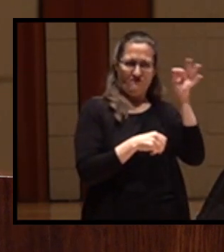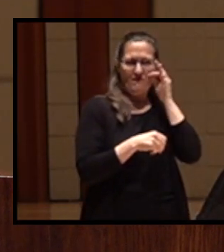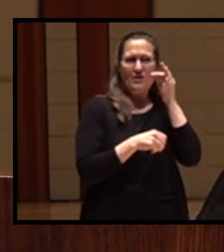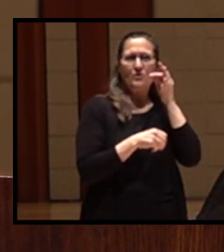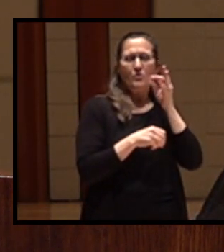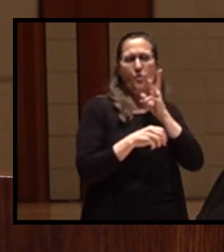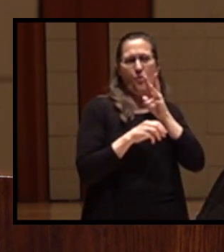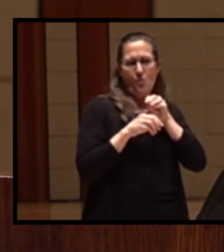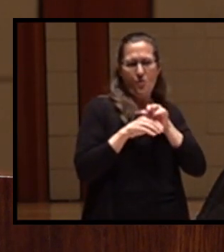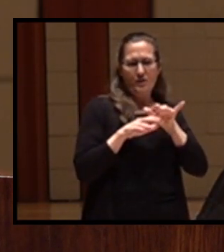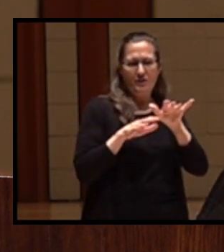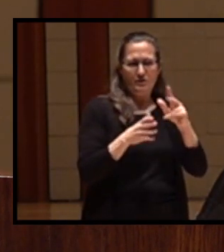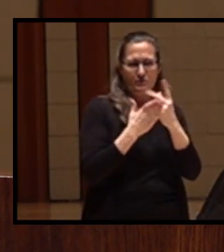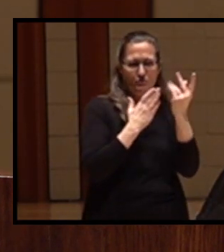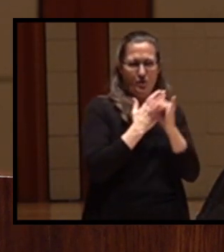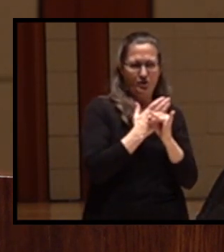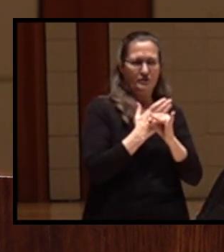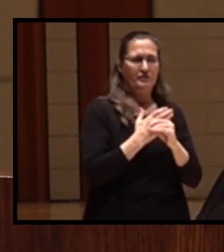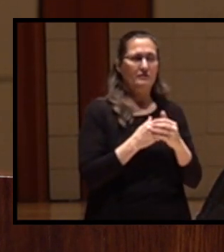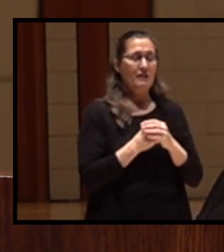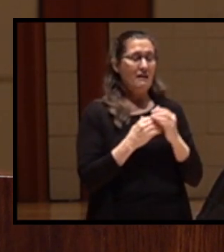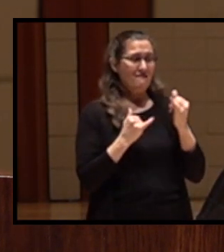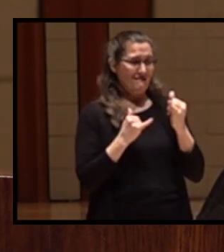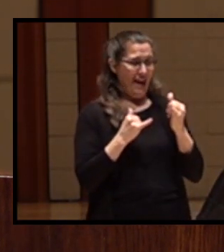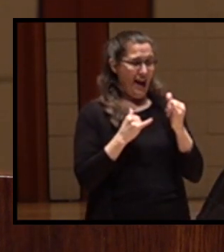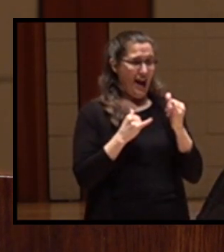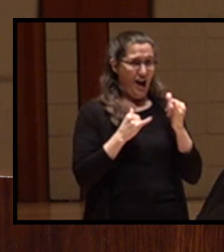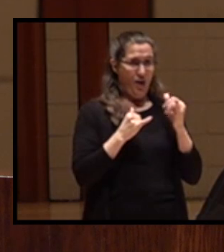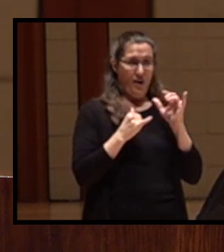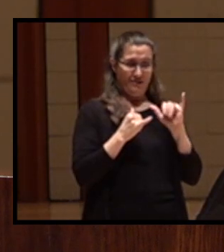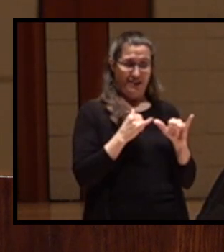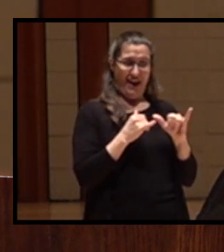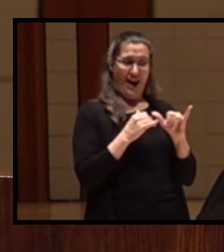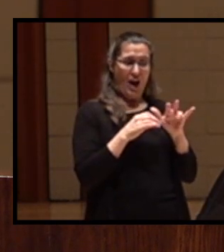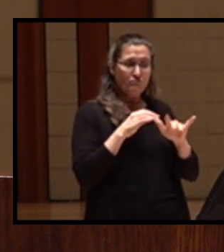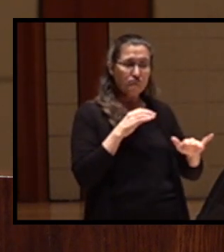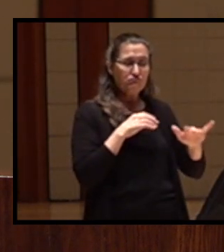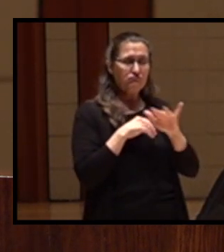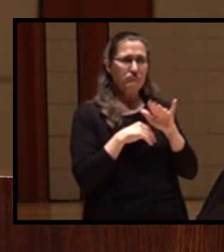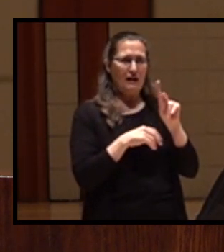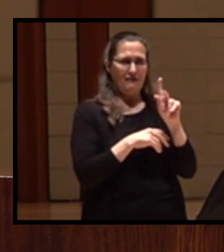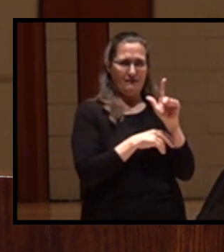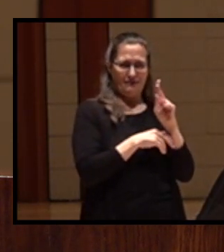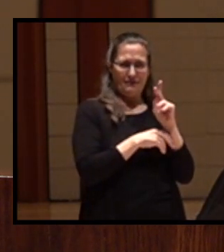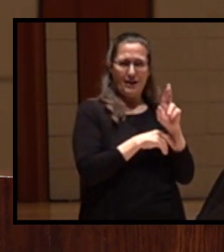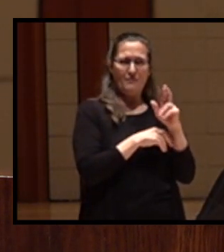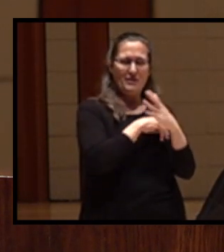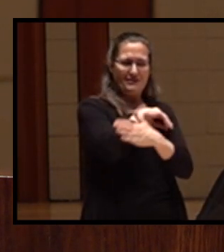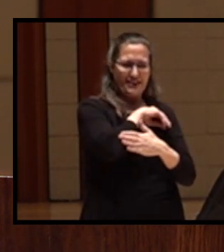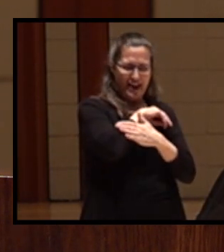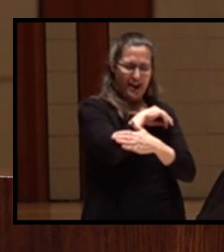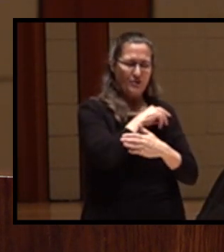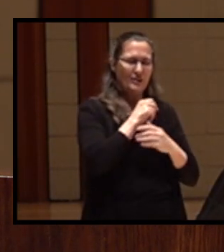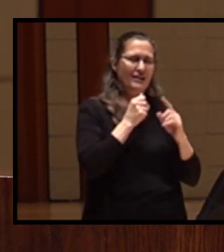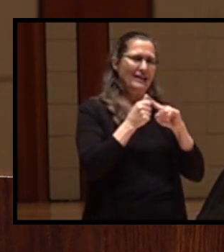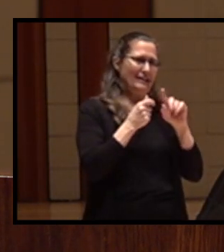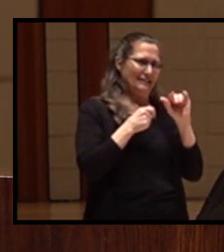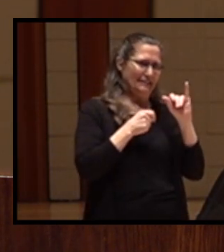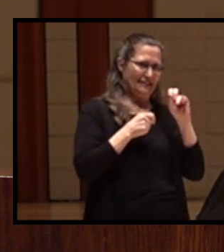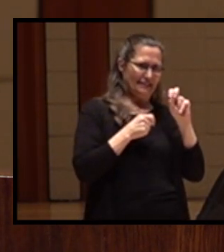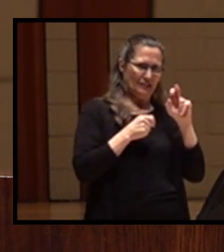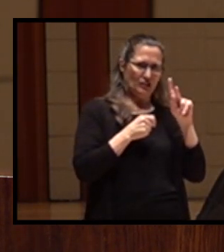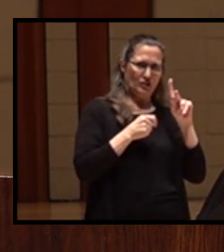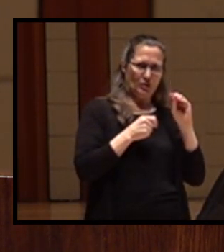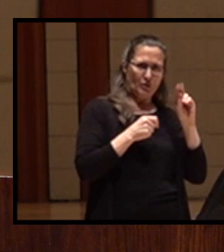Klamath Irrigation Project presently covers territory in Klamath County in Oregon, and Siskiyou and Modoc Counties in